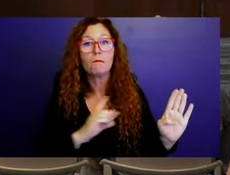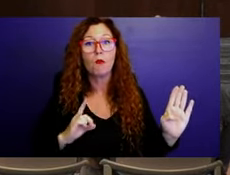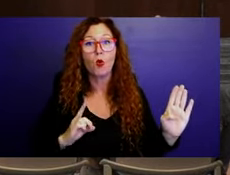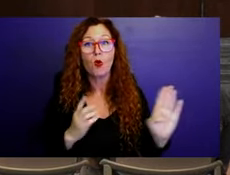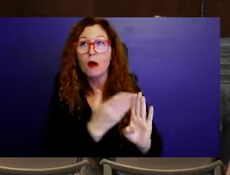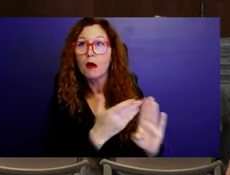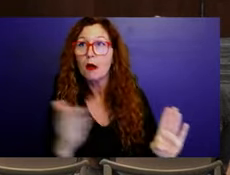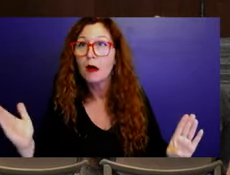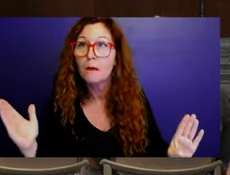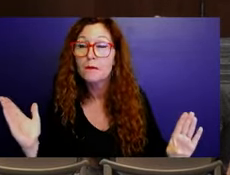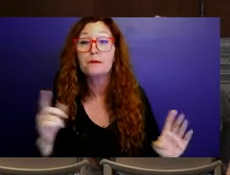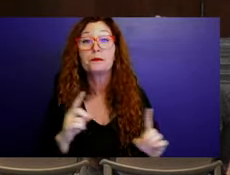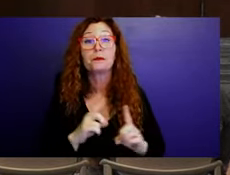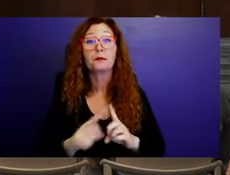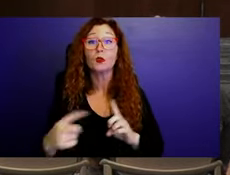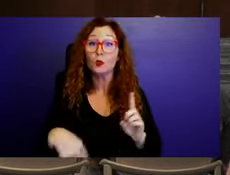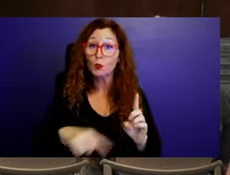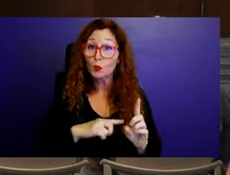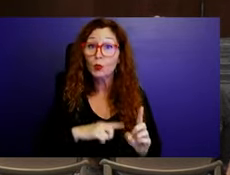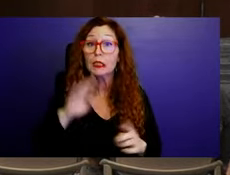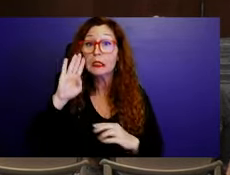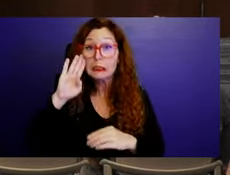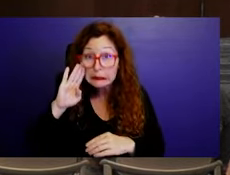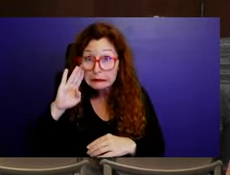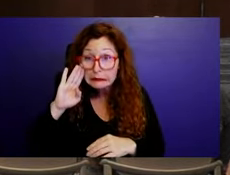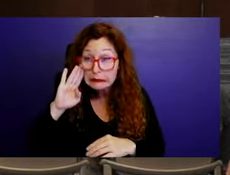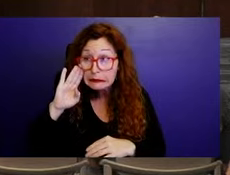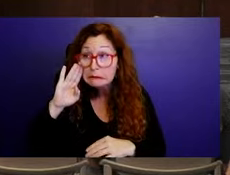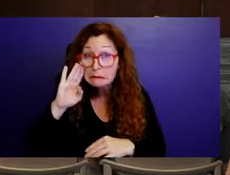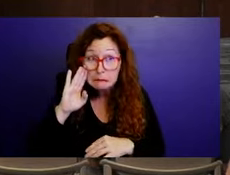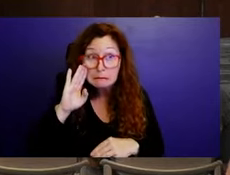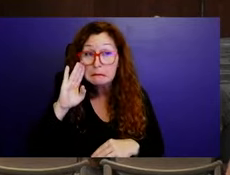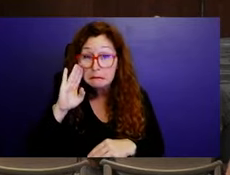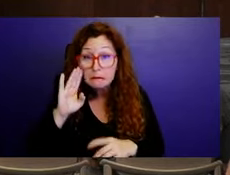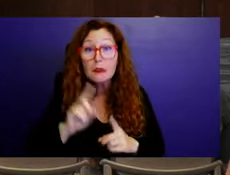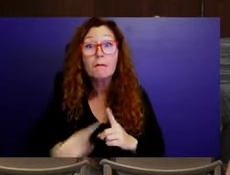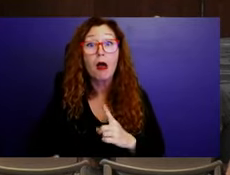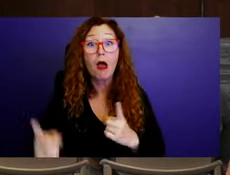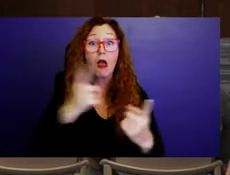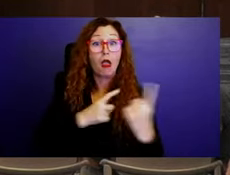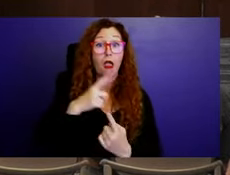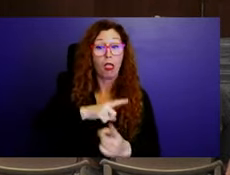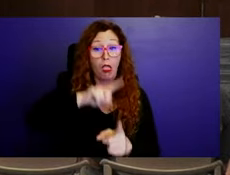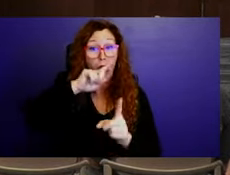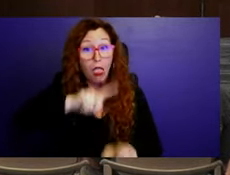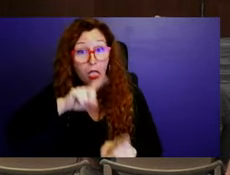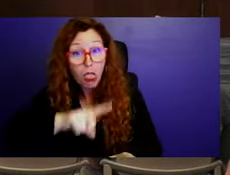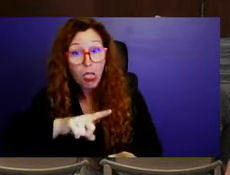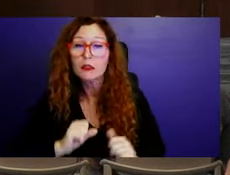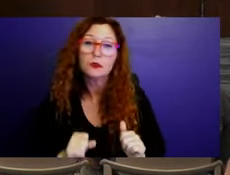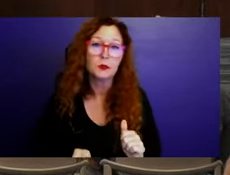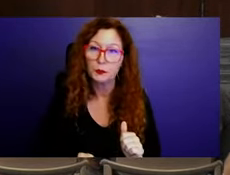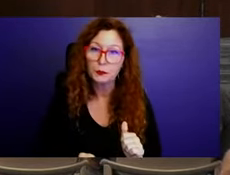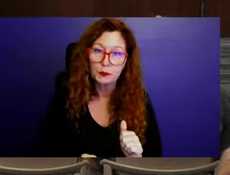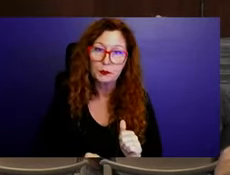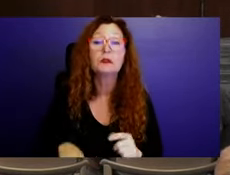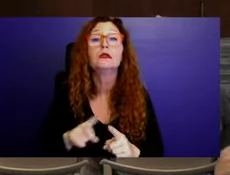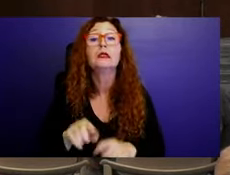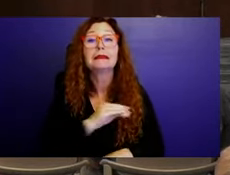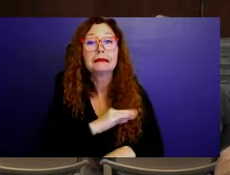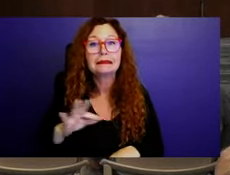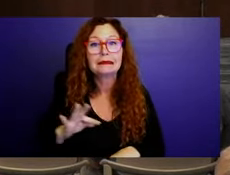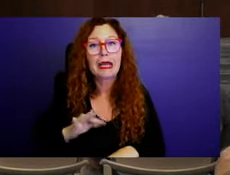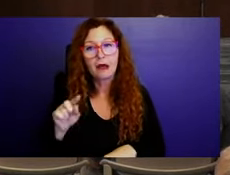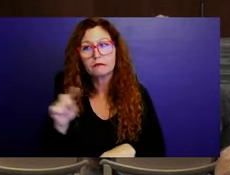If you have a question, we will connect with you, with our staff, after the meeting. All right. So let me